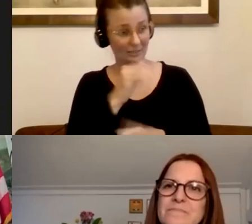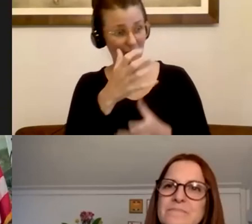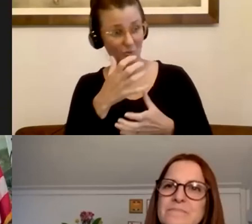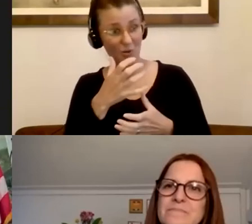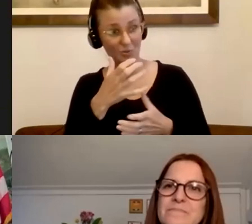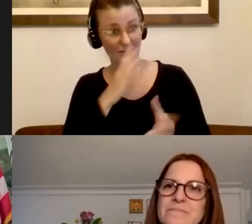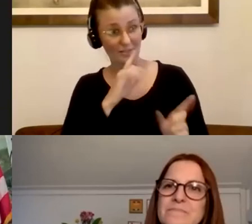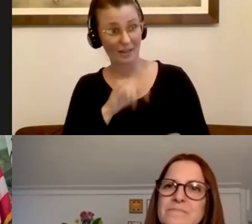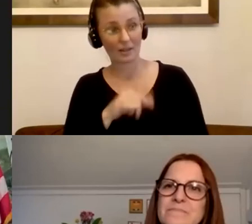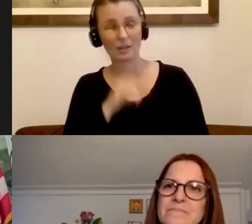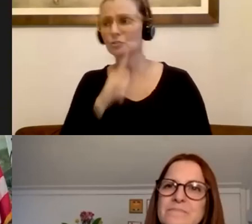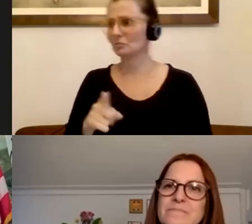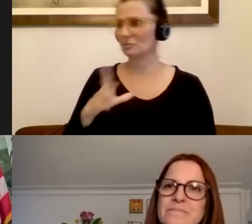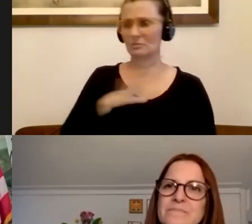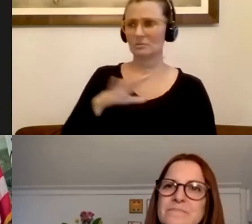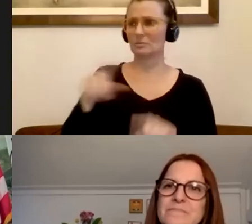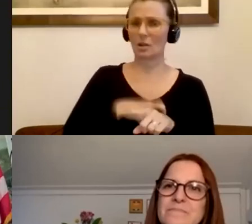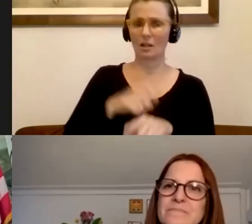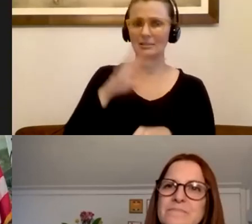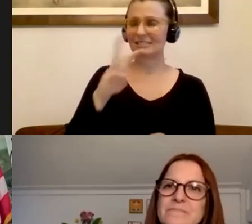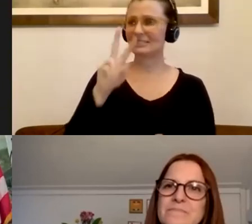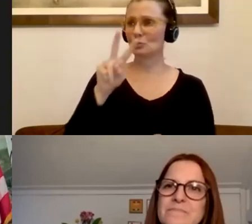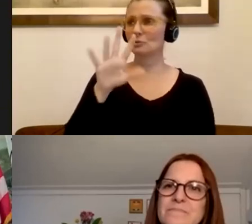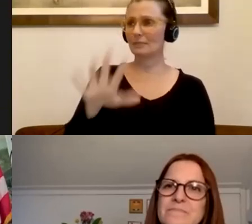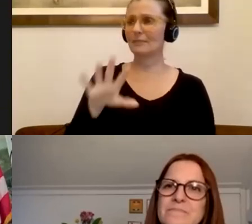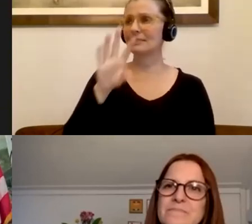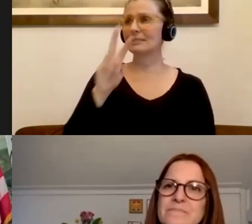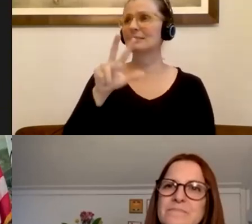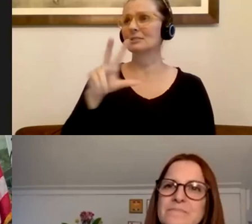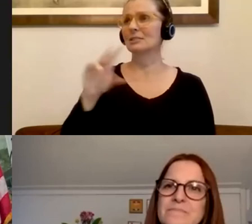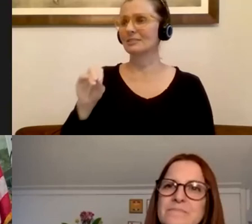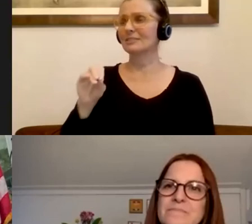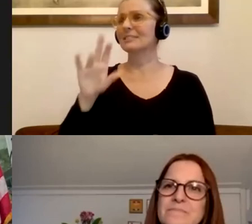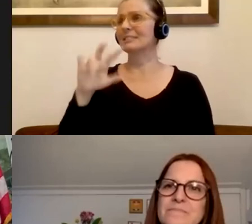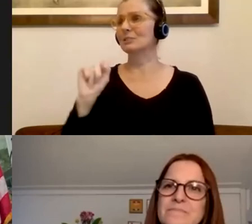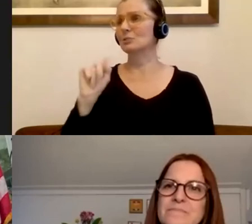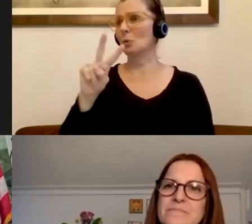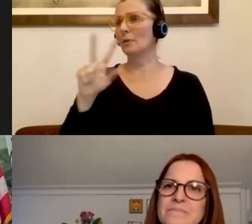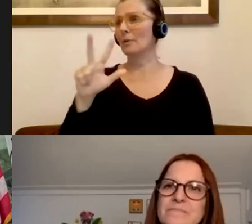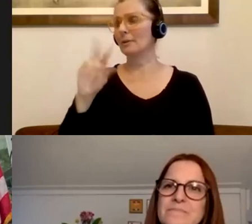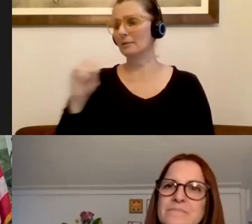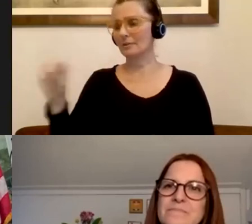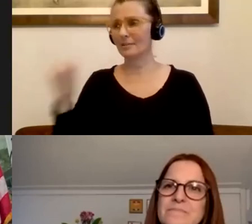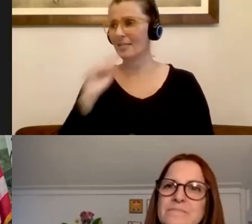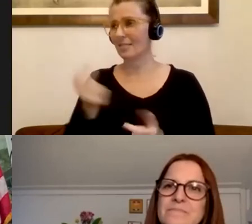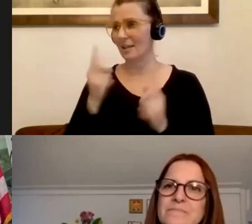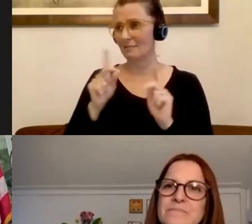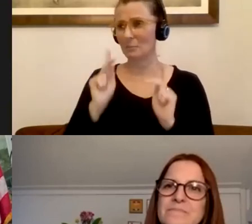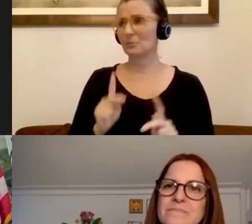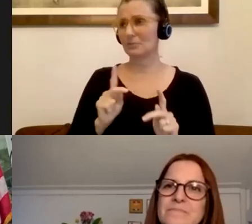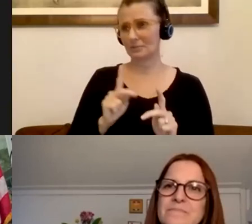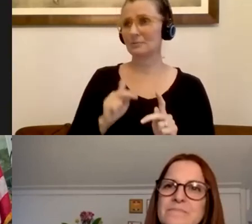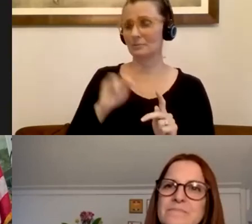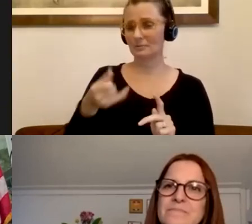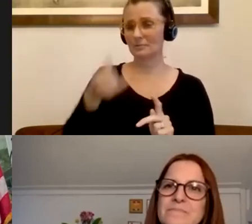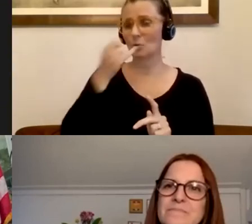us at, uh, 625-6600 extension 2300. It's a live person answering the phone, just like 311. And we will get